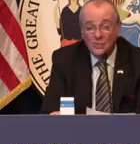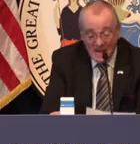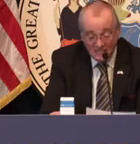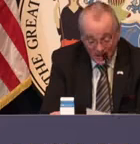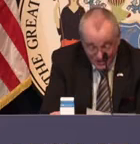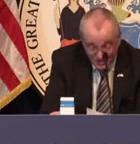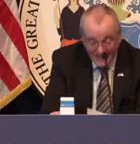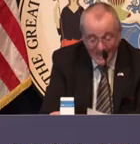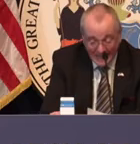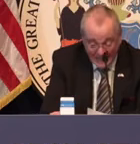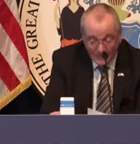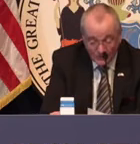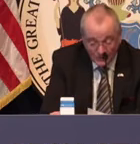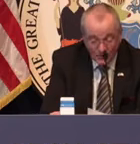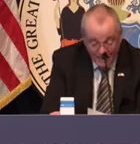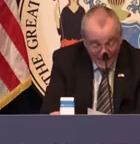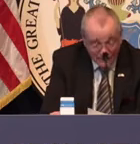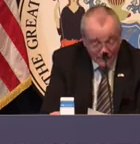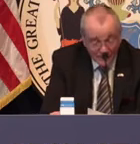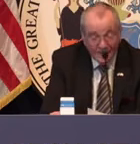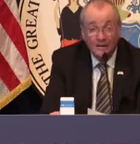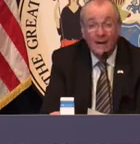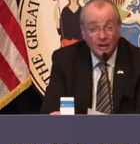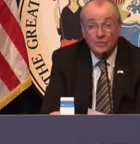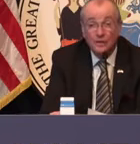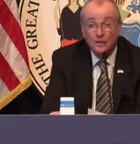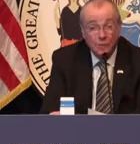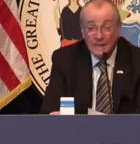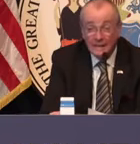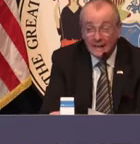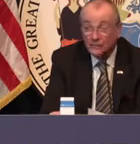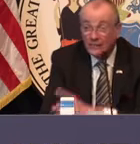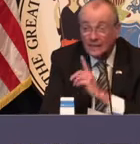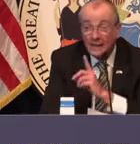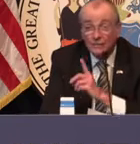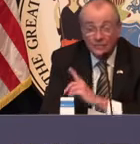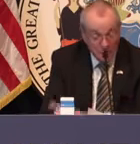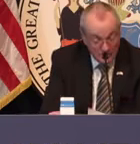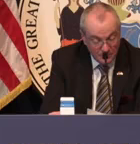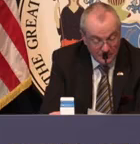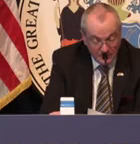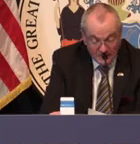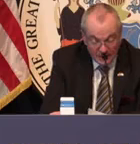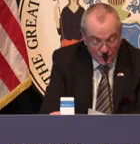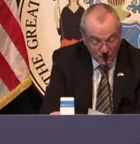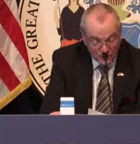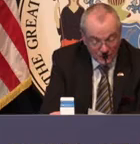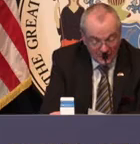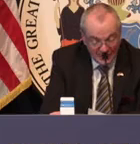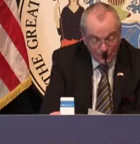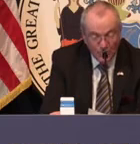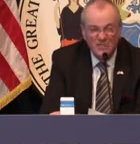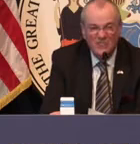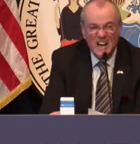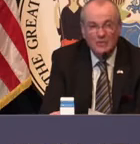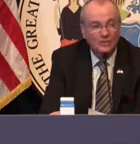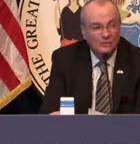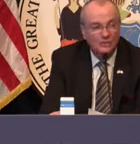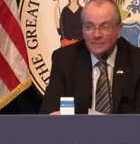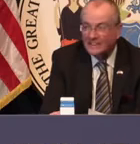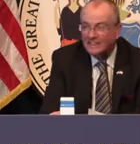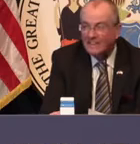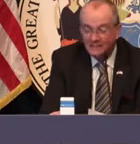,500 hand-sewn masks, 120 gowns, and gowns continue to be in short supply, and more than